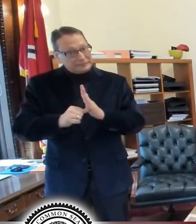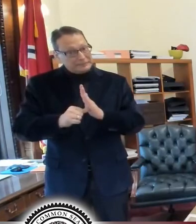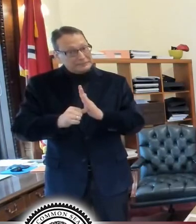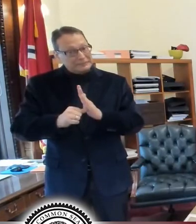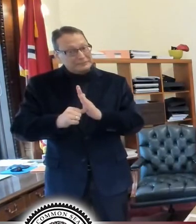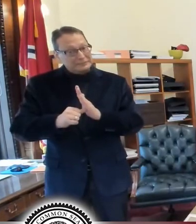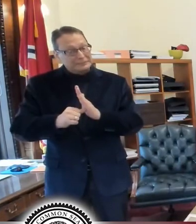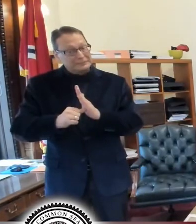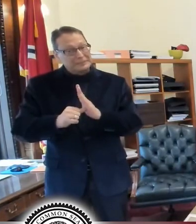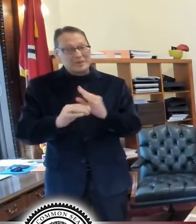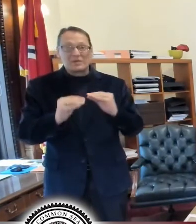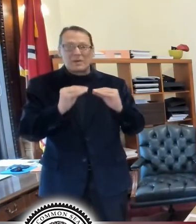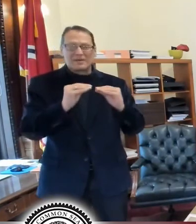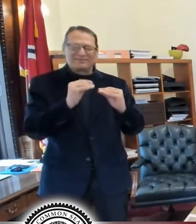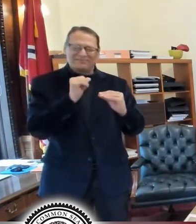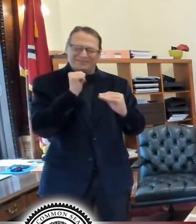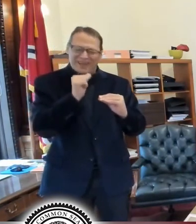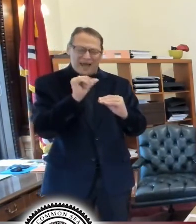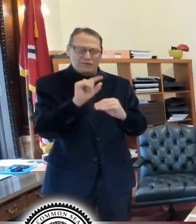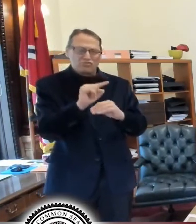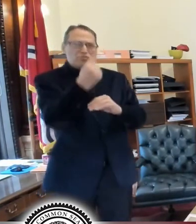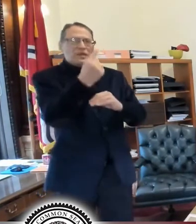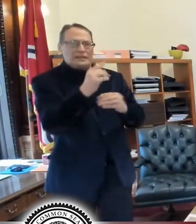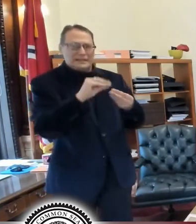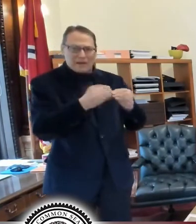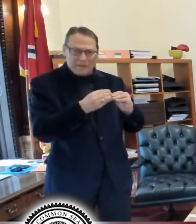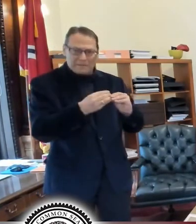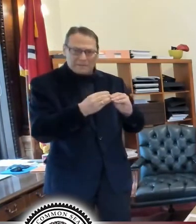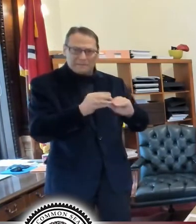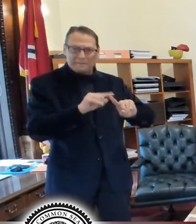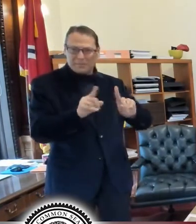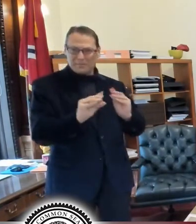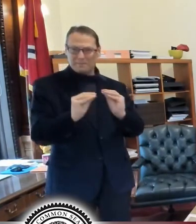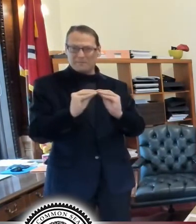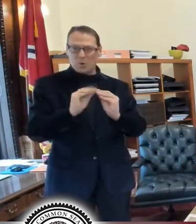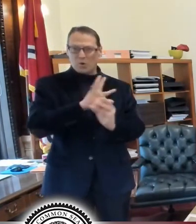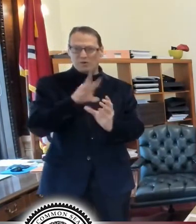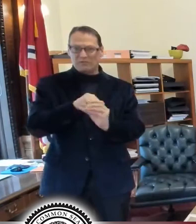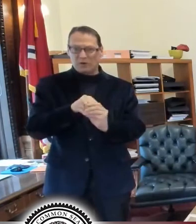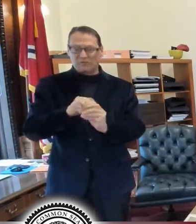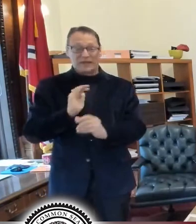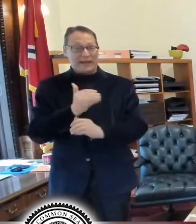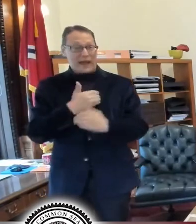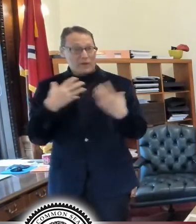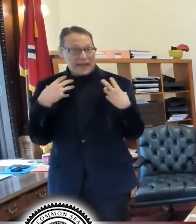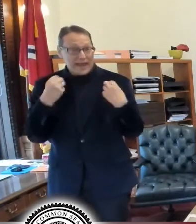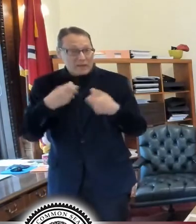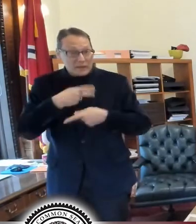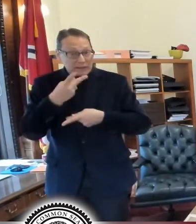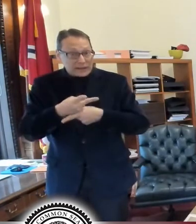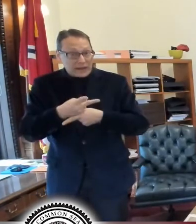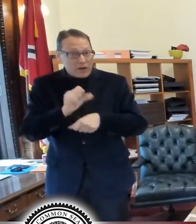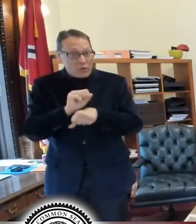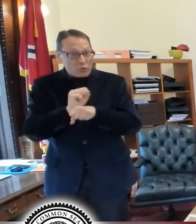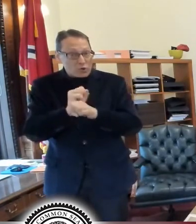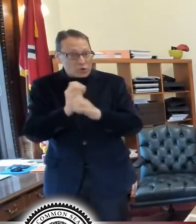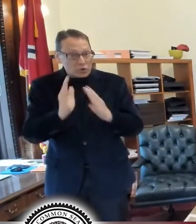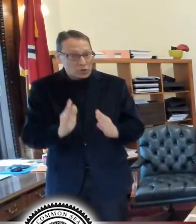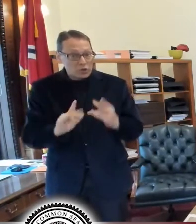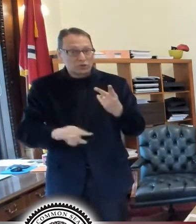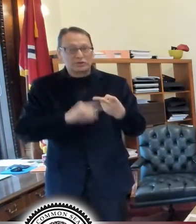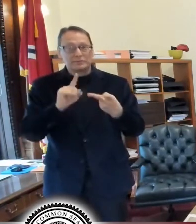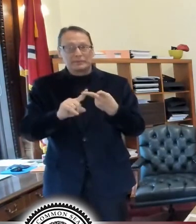this is about a lot more than the numbers. This is about our health care workers. This is about, um,